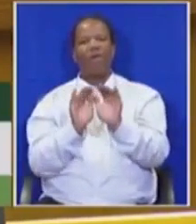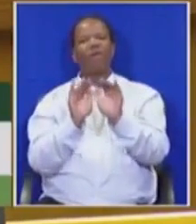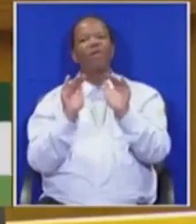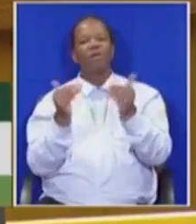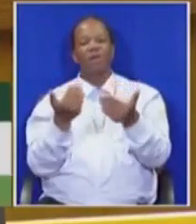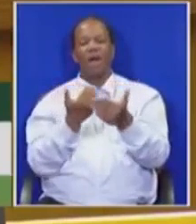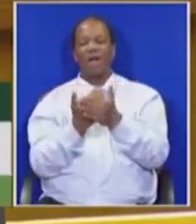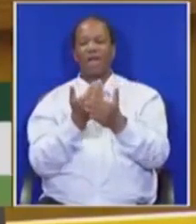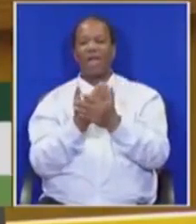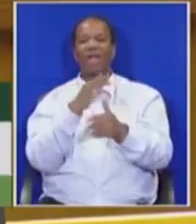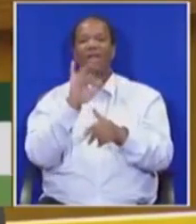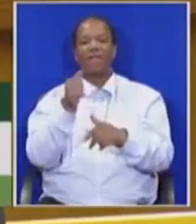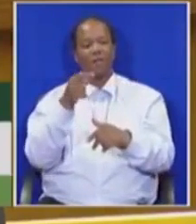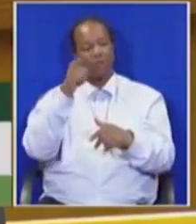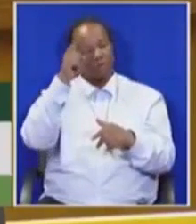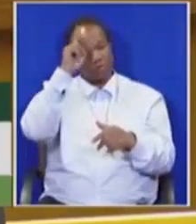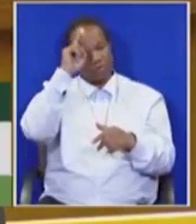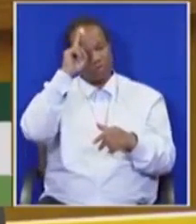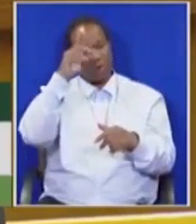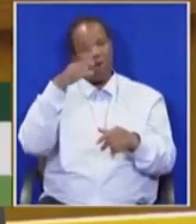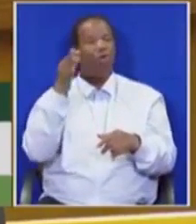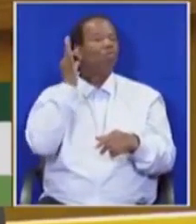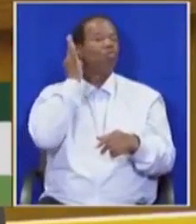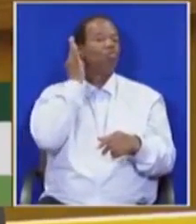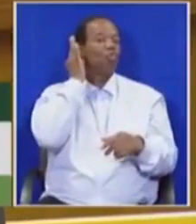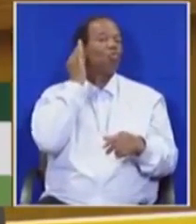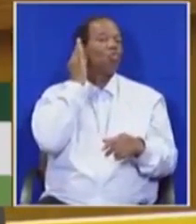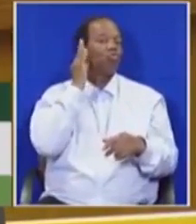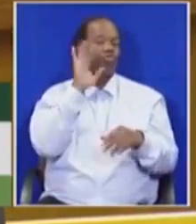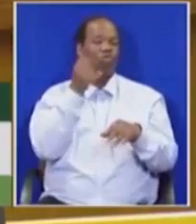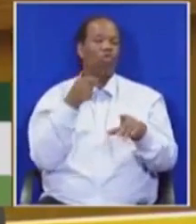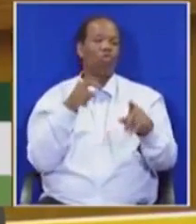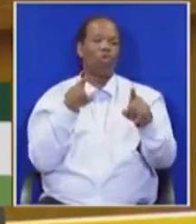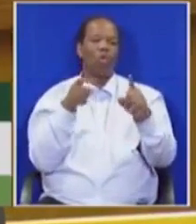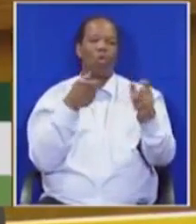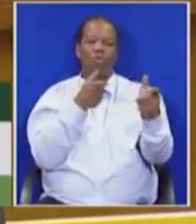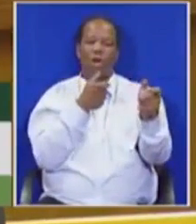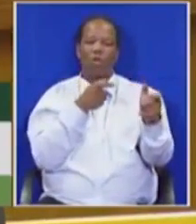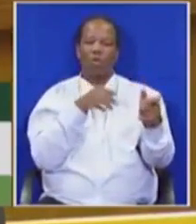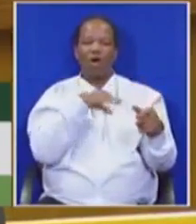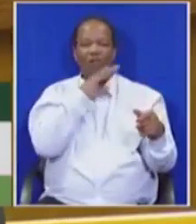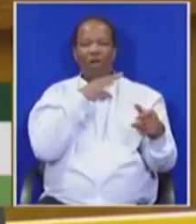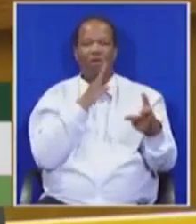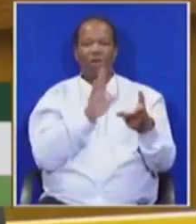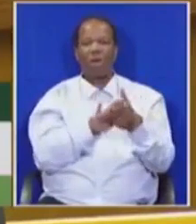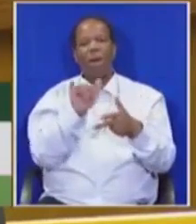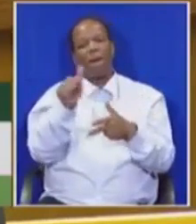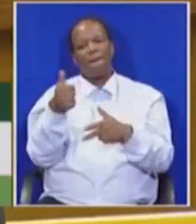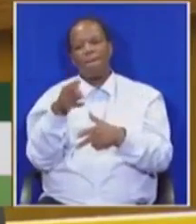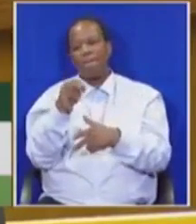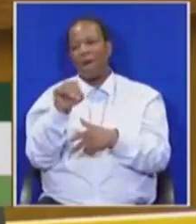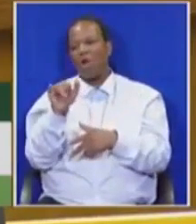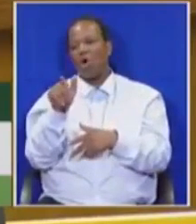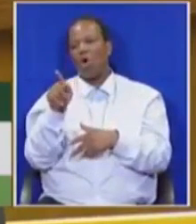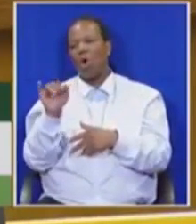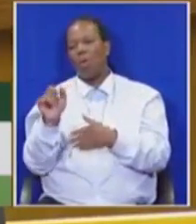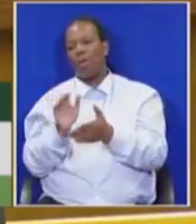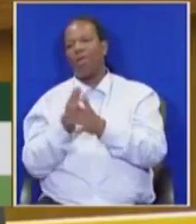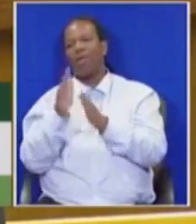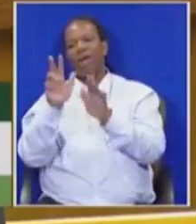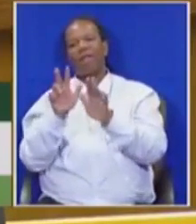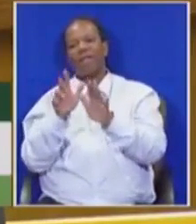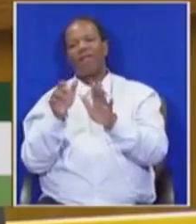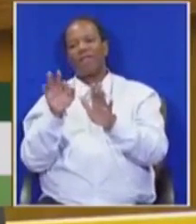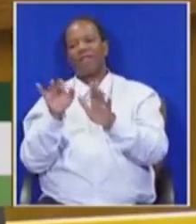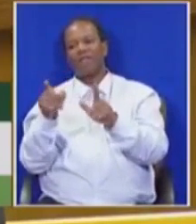Ngome River in 1838 against the Zulu people, the Battle of Mariko River in 1837